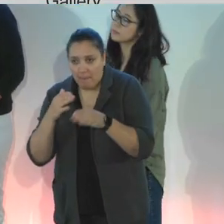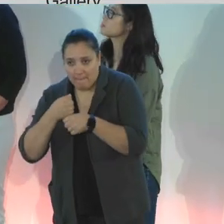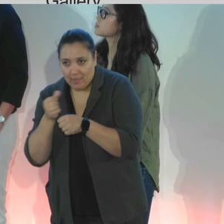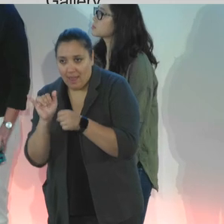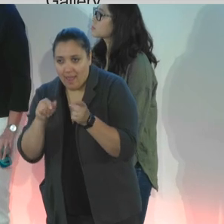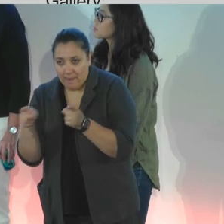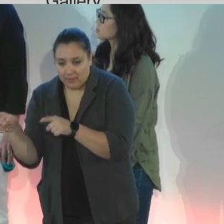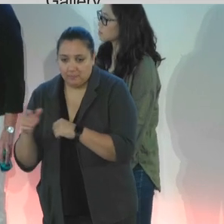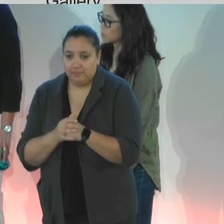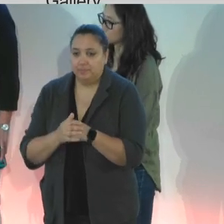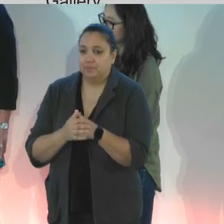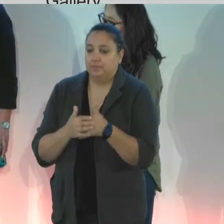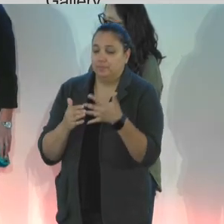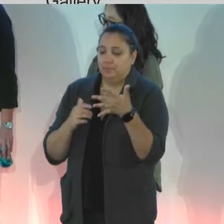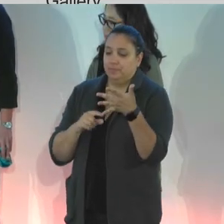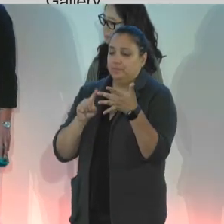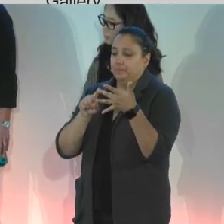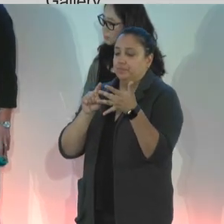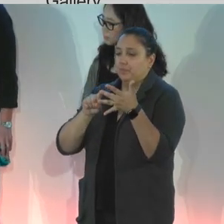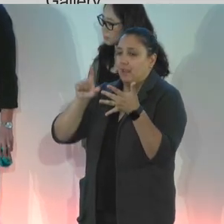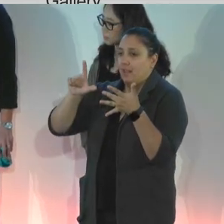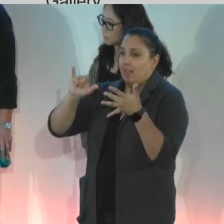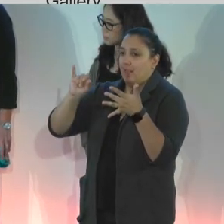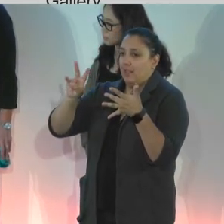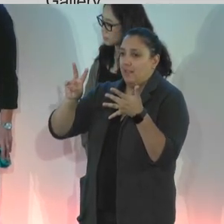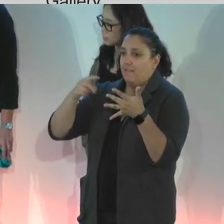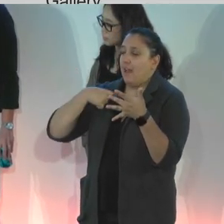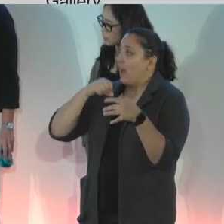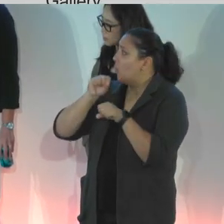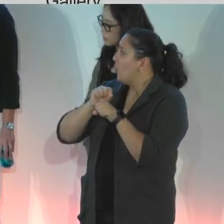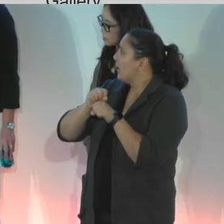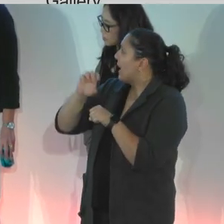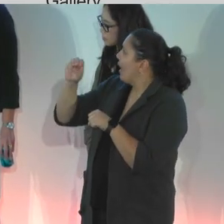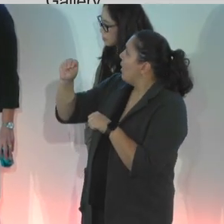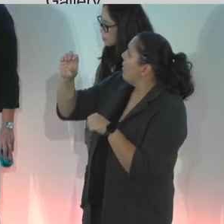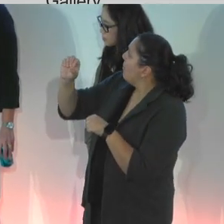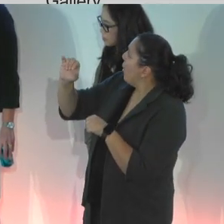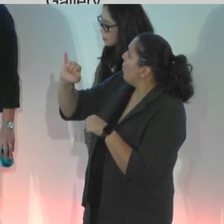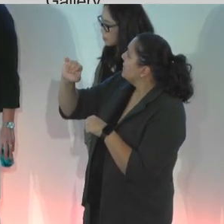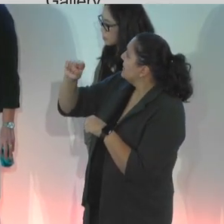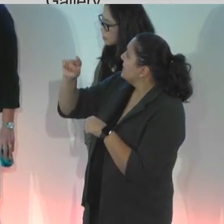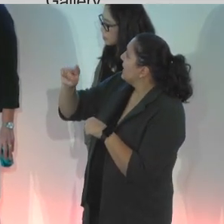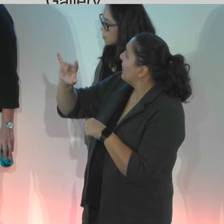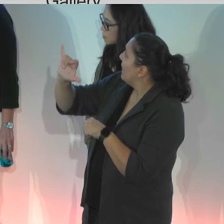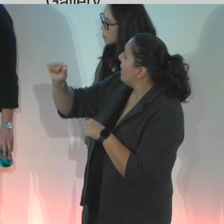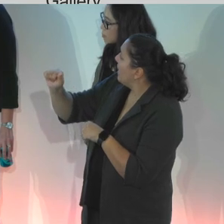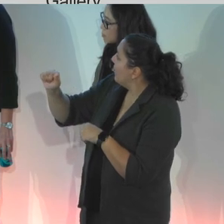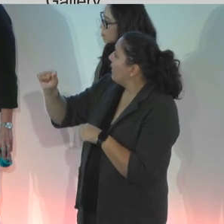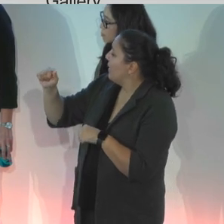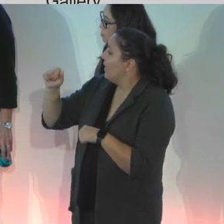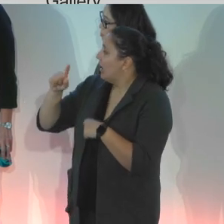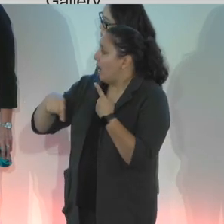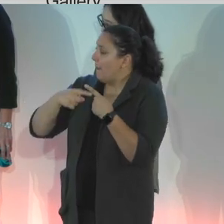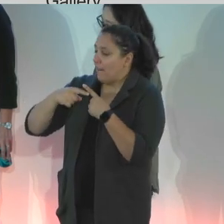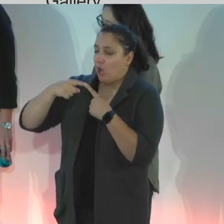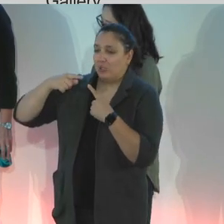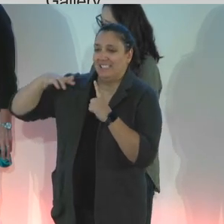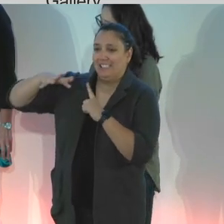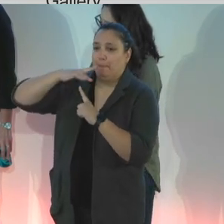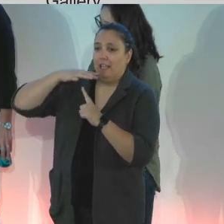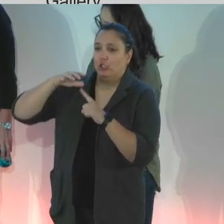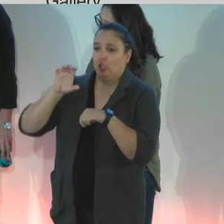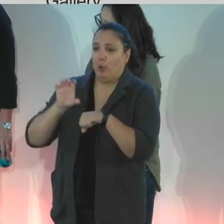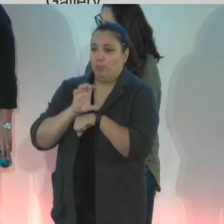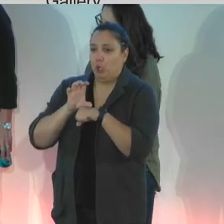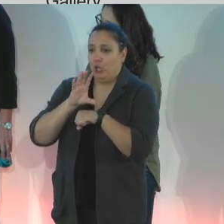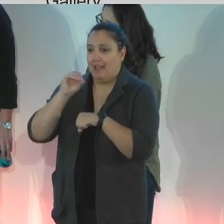Hey, everyone. I'm Liv. I work at Mozilla, and I'm going to be holding a breakout session on spatial computing and data. So